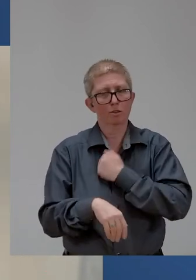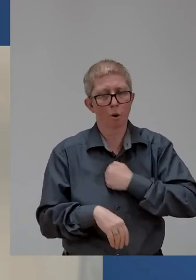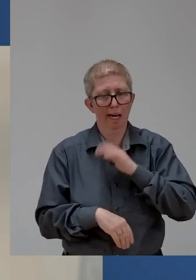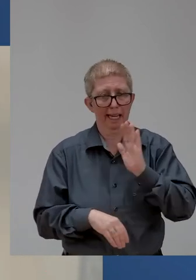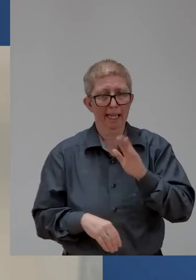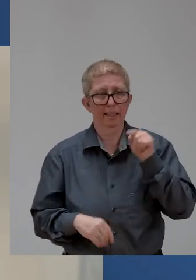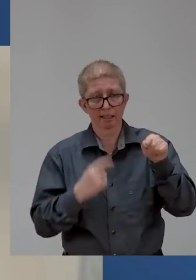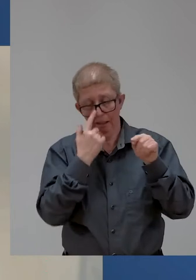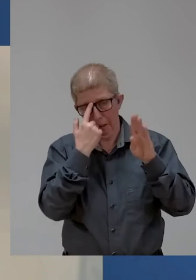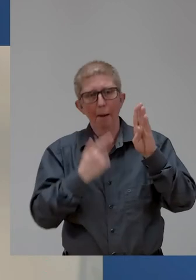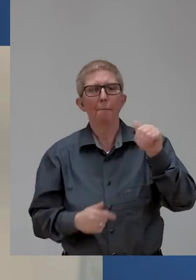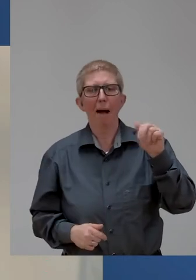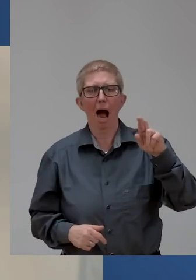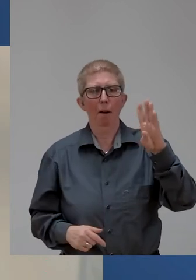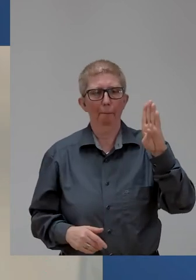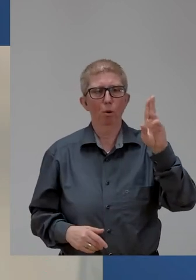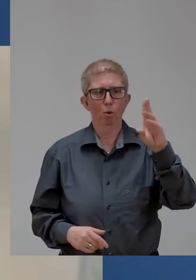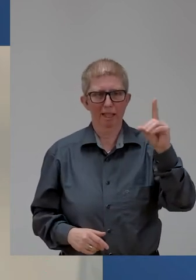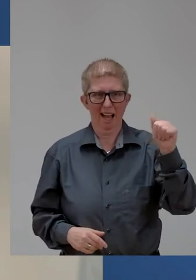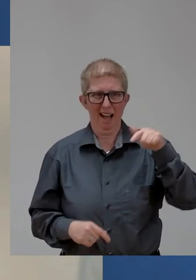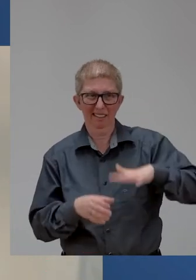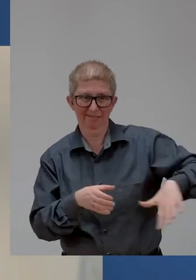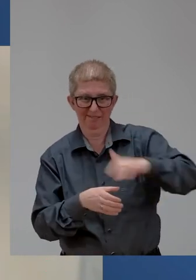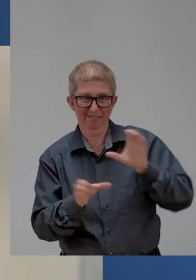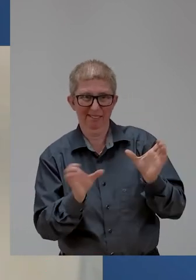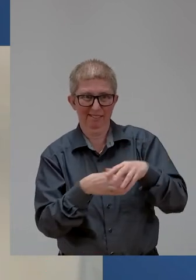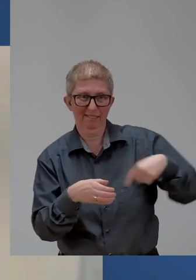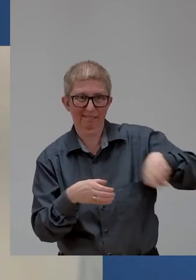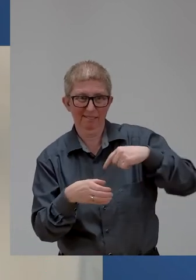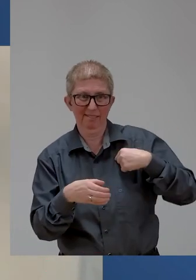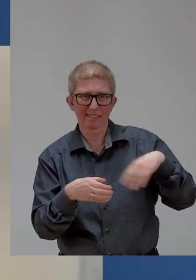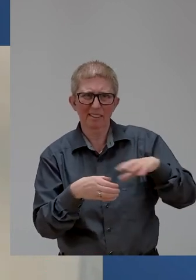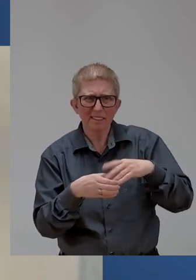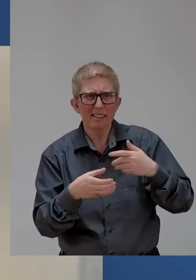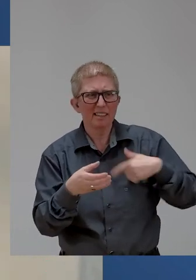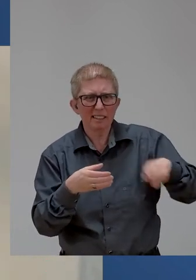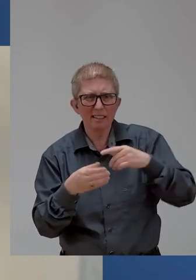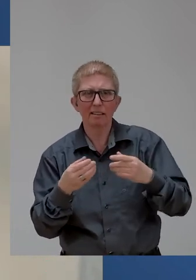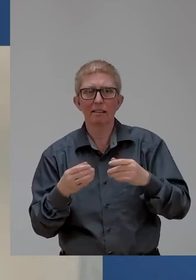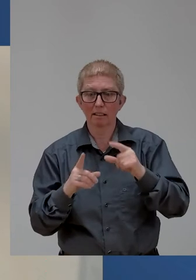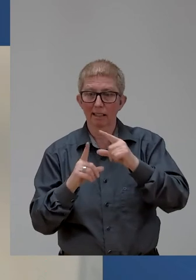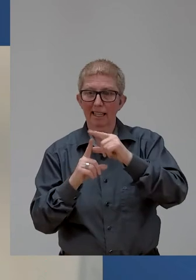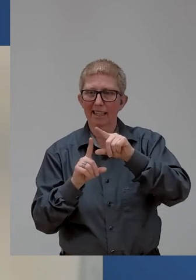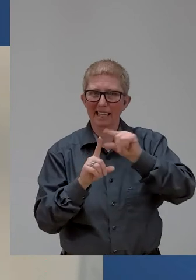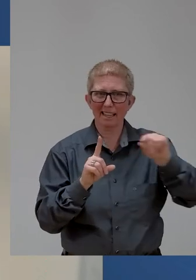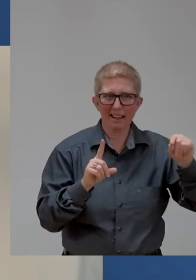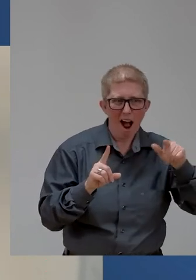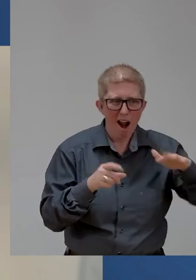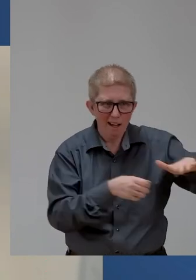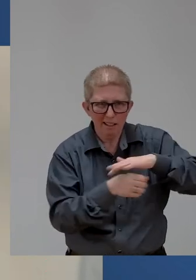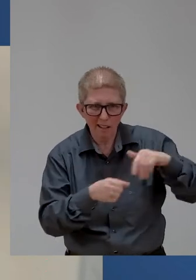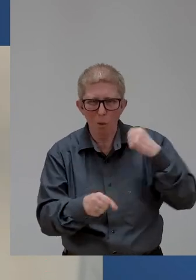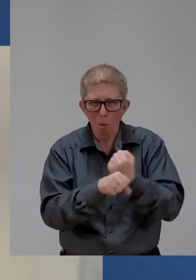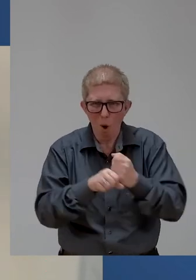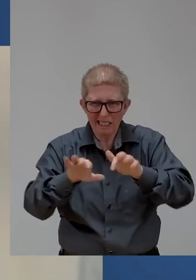perspective. With myself, a wheelchair user on the committee, and the permanent representative from Antigua and Barbuda who